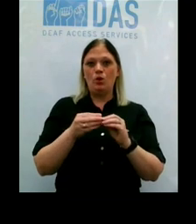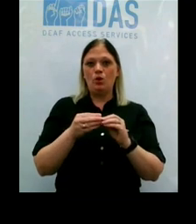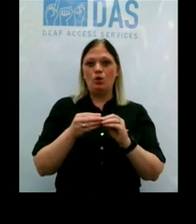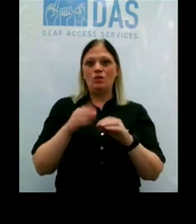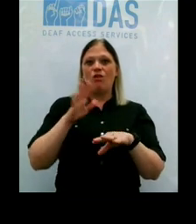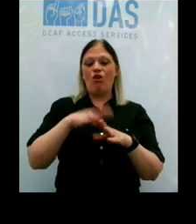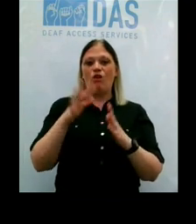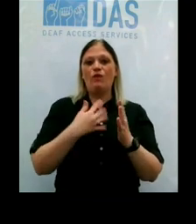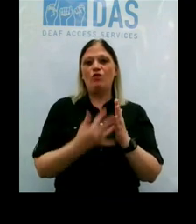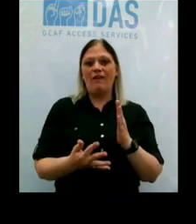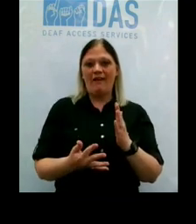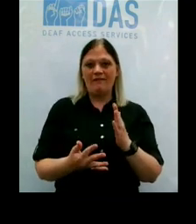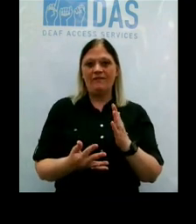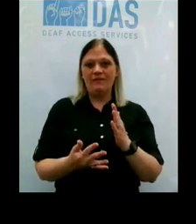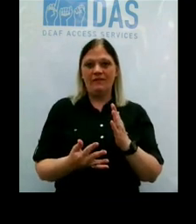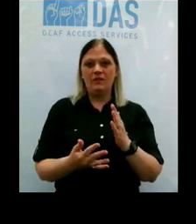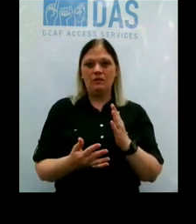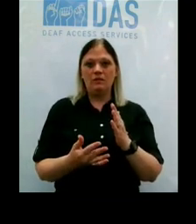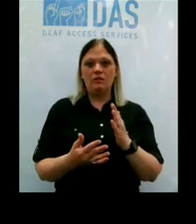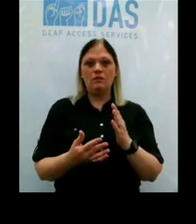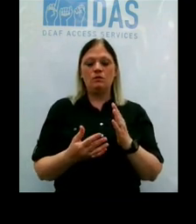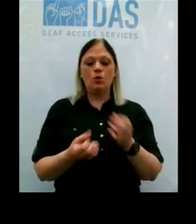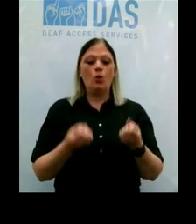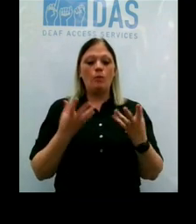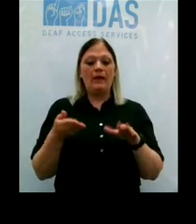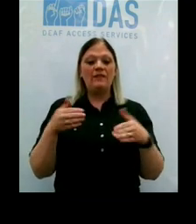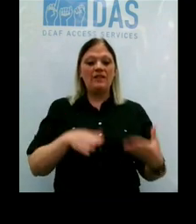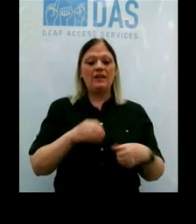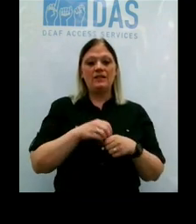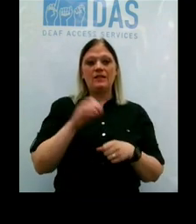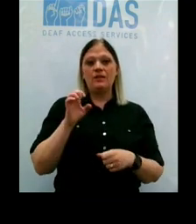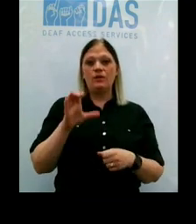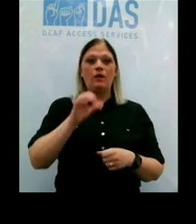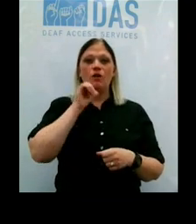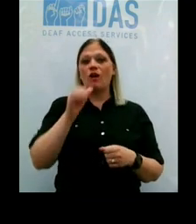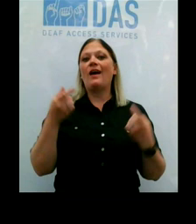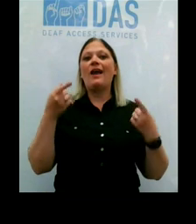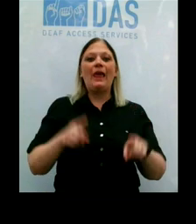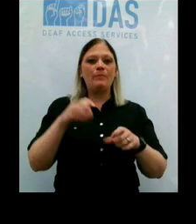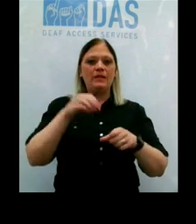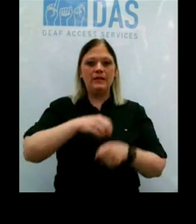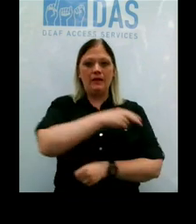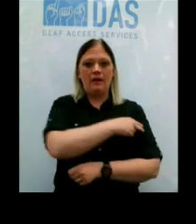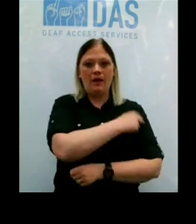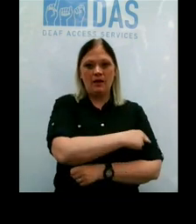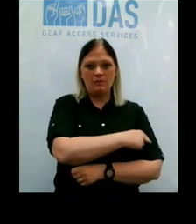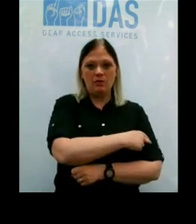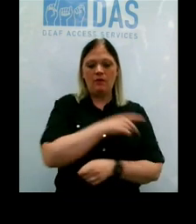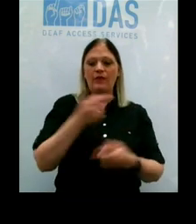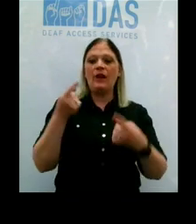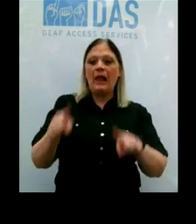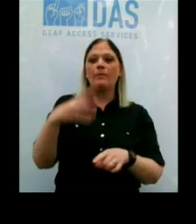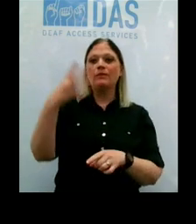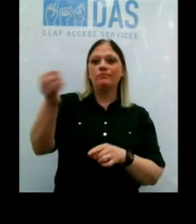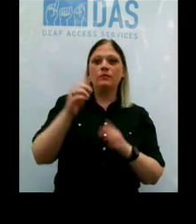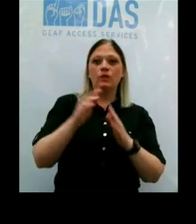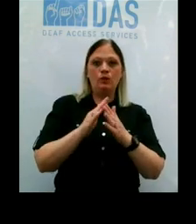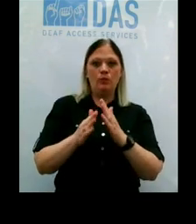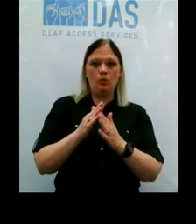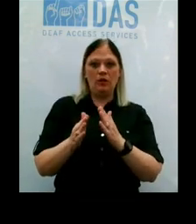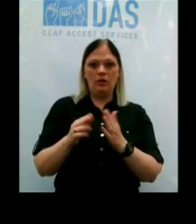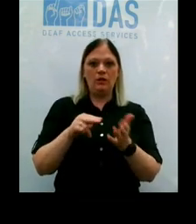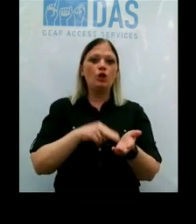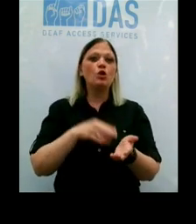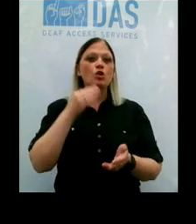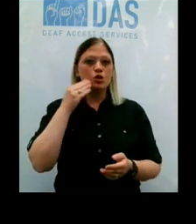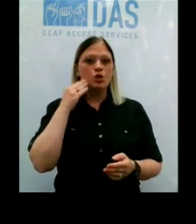that's showing that many of our deaths in Erie County are not occurring in the hospital. They're occurring in the community. We know many of them are occurring in